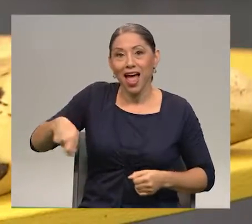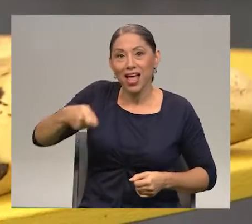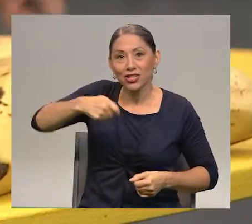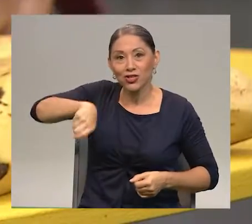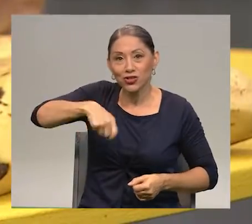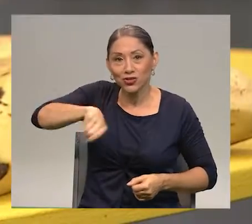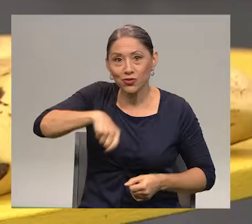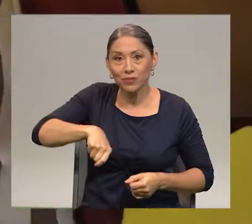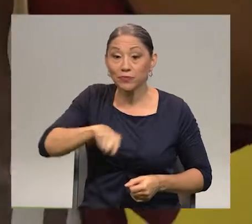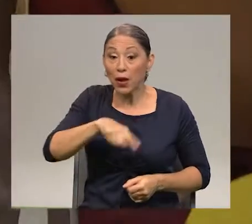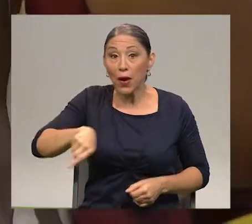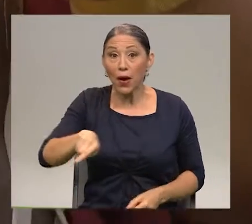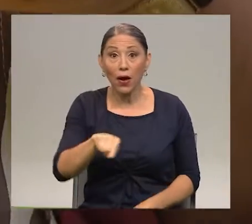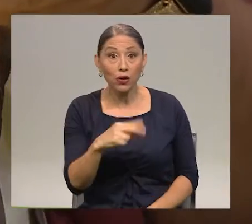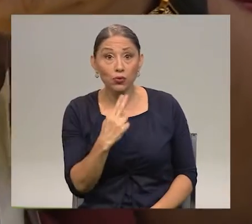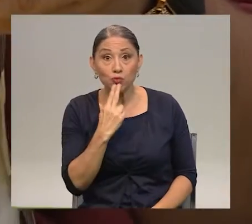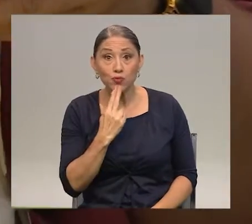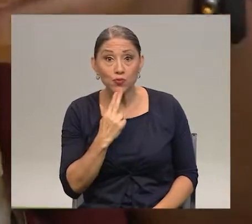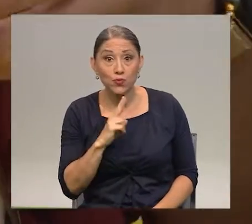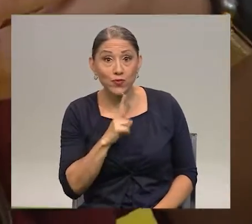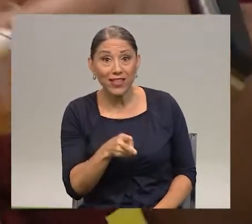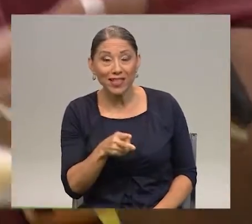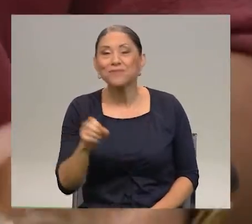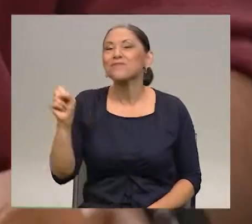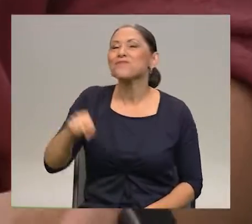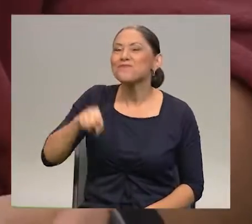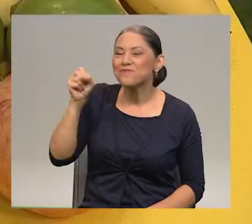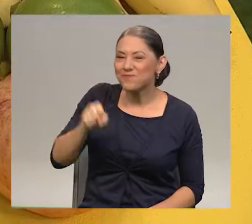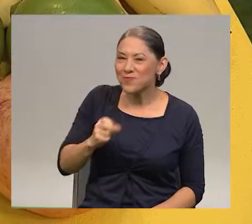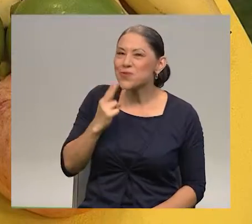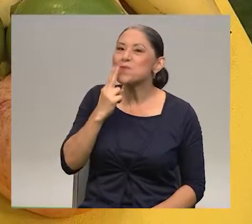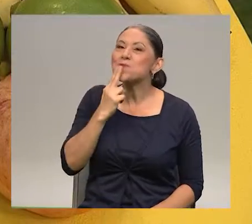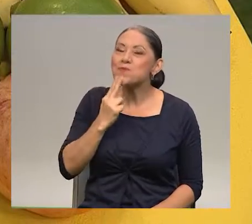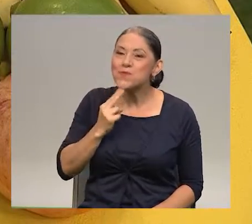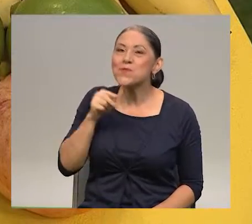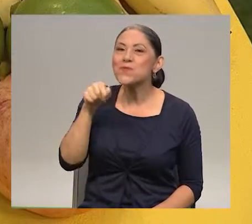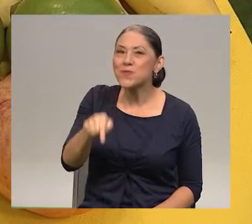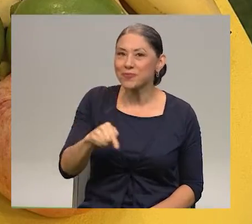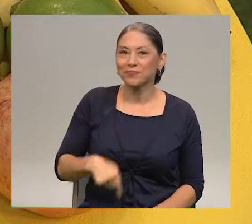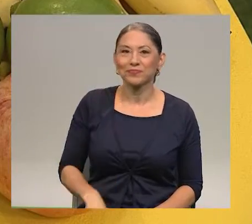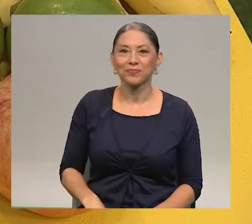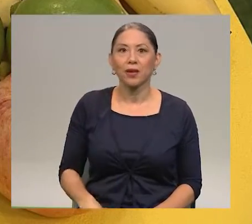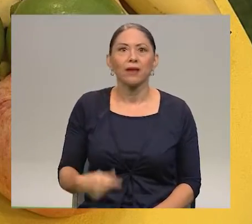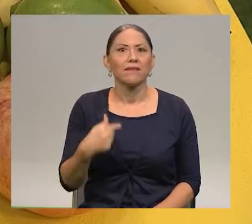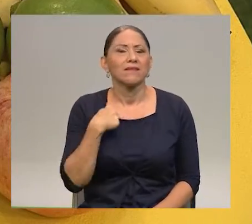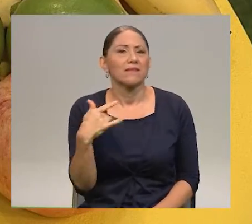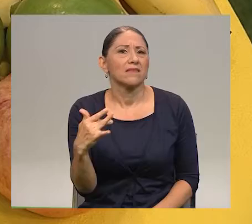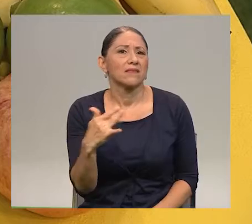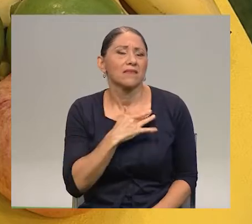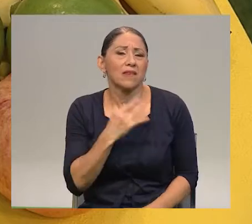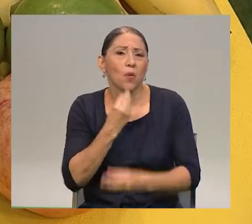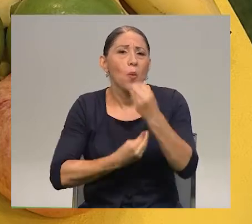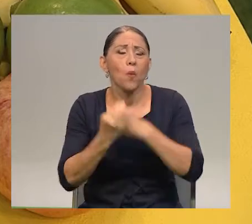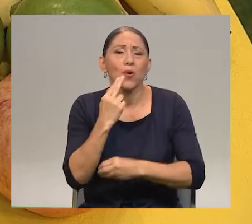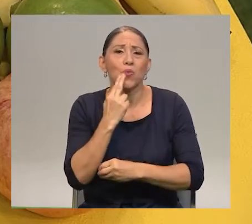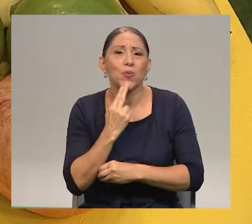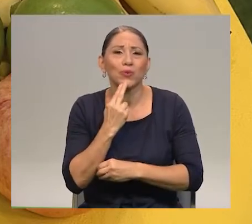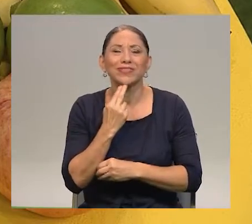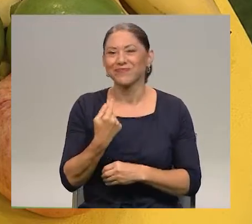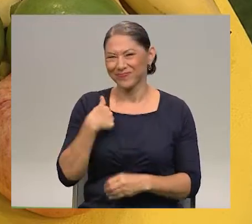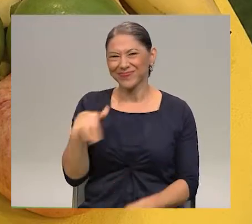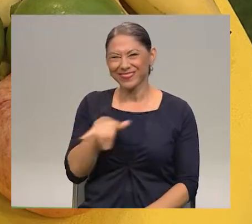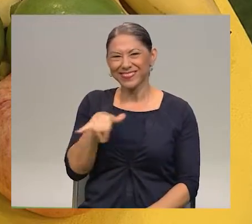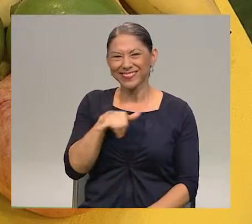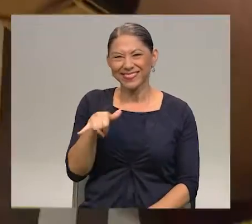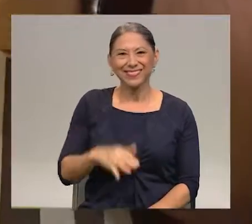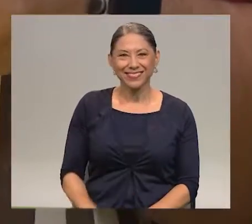Sugar. Those are sweet things, right? Those are sweet things. I love eating sweet things. Yeah, me too. And over